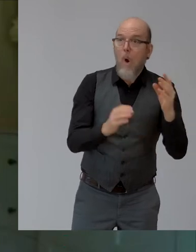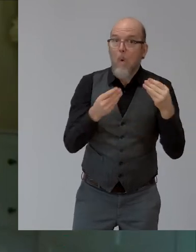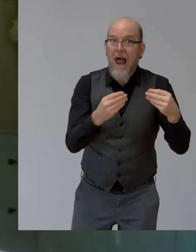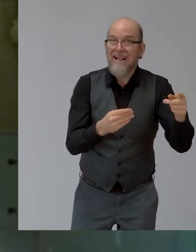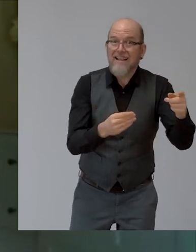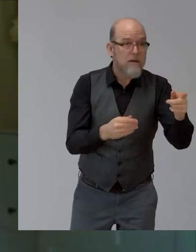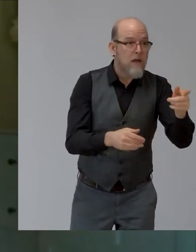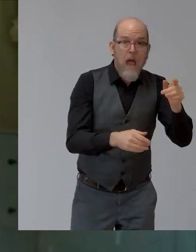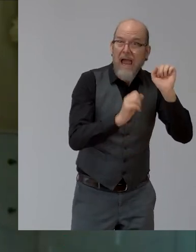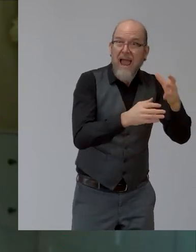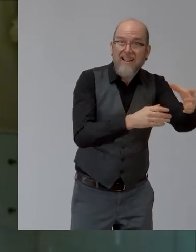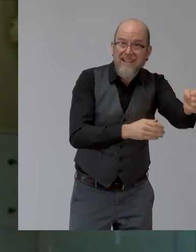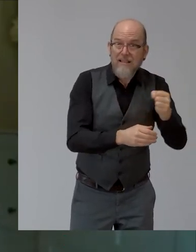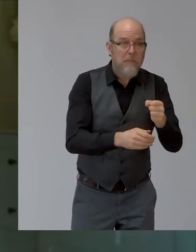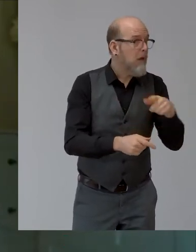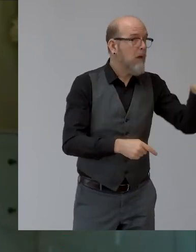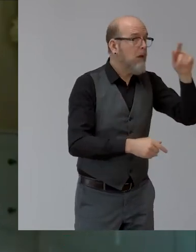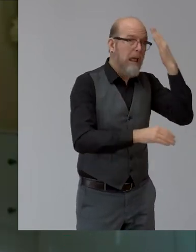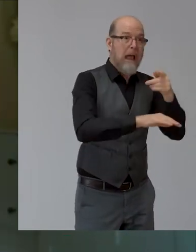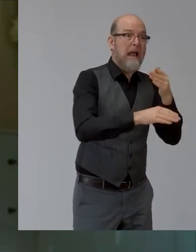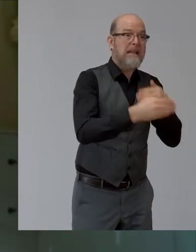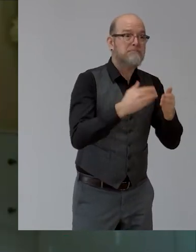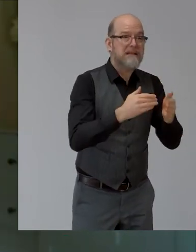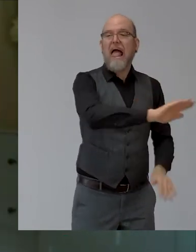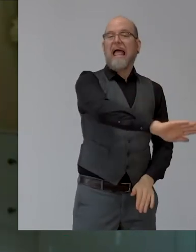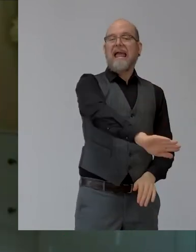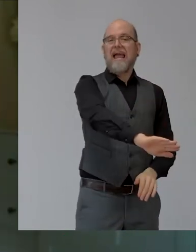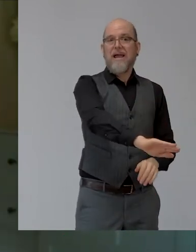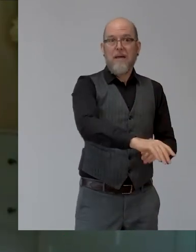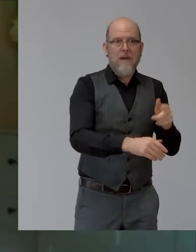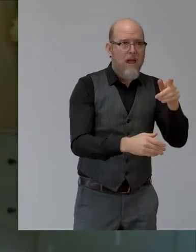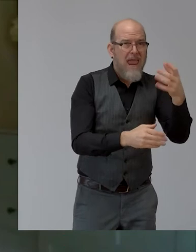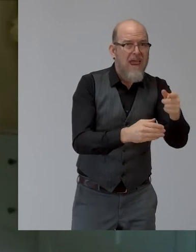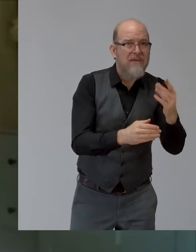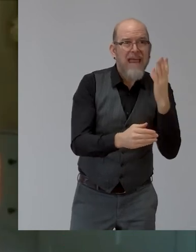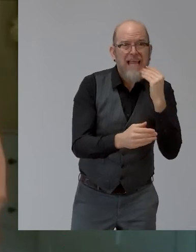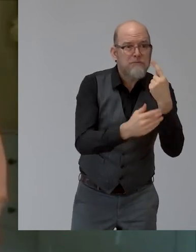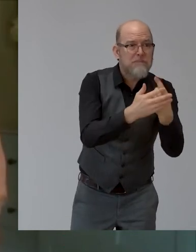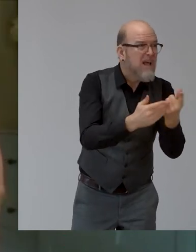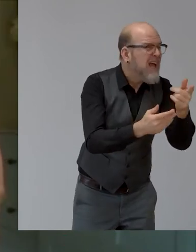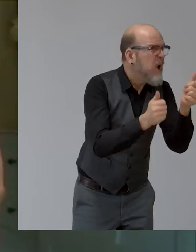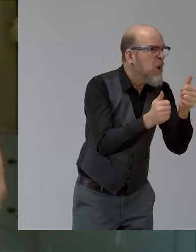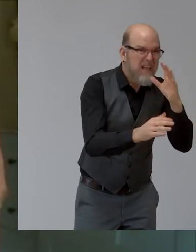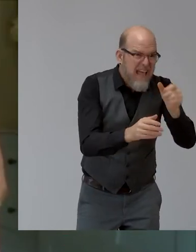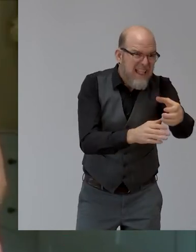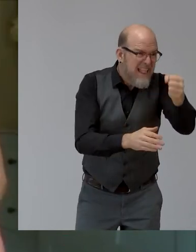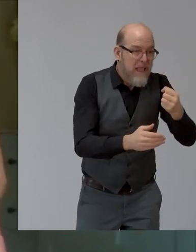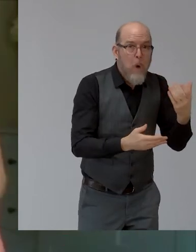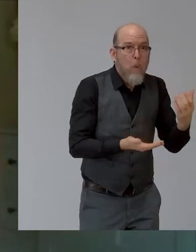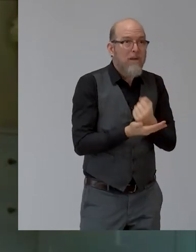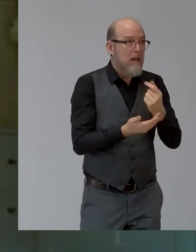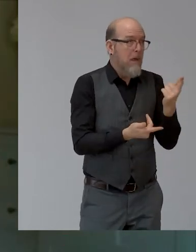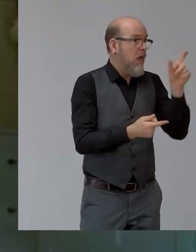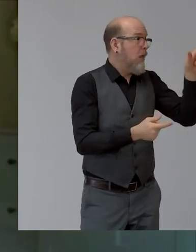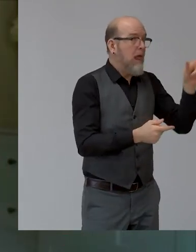that's, you know, a lot of it's been ignored and that that's absolutely ludicrous. And, uh, you know, well, well, as you know, well, there's a breath in my